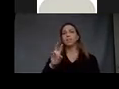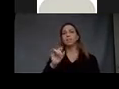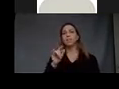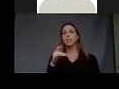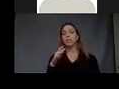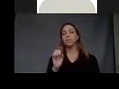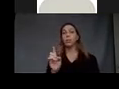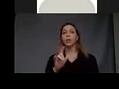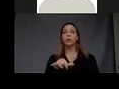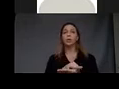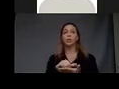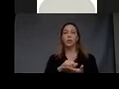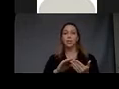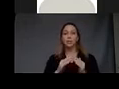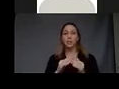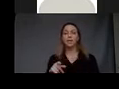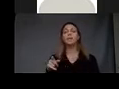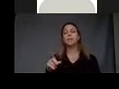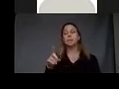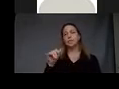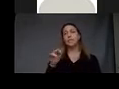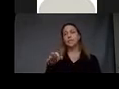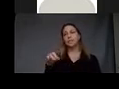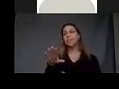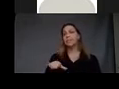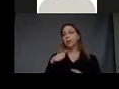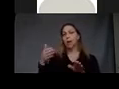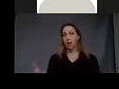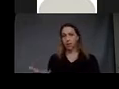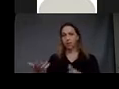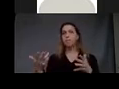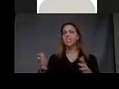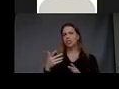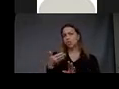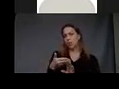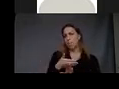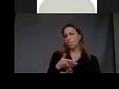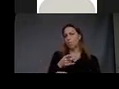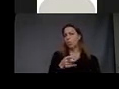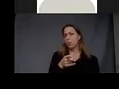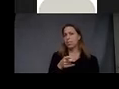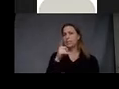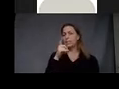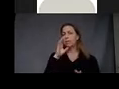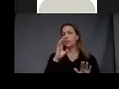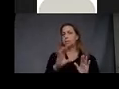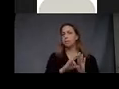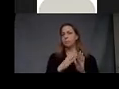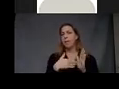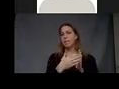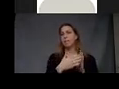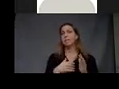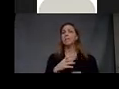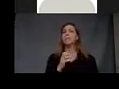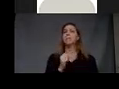David did die, had died, I think, a little bit prior to this. And it is my way